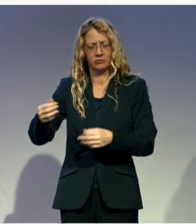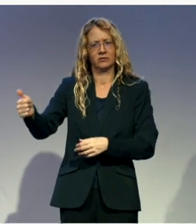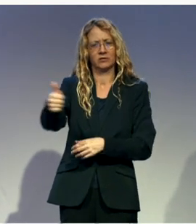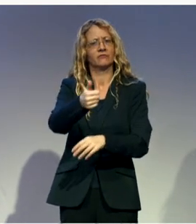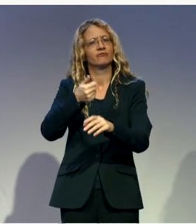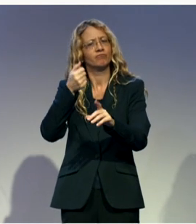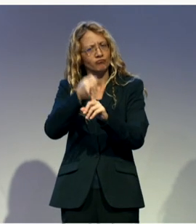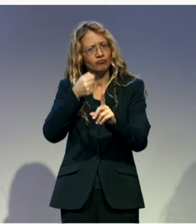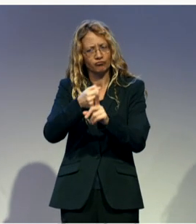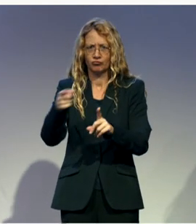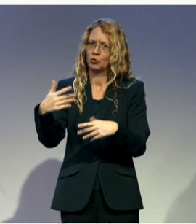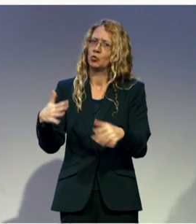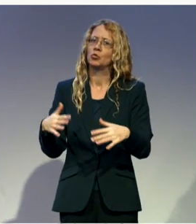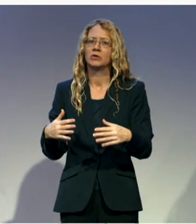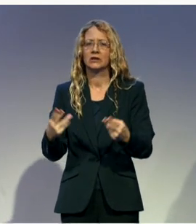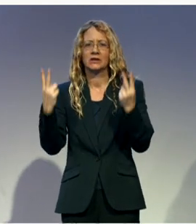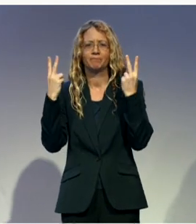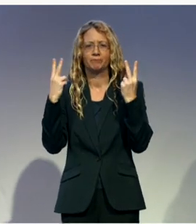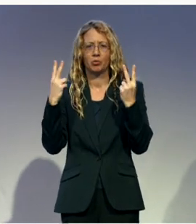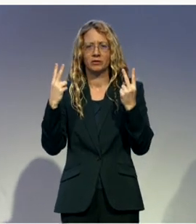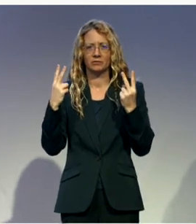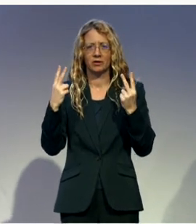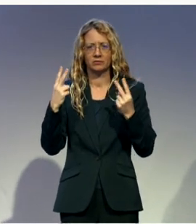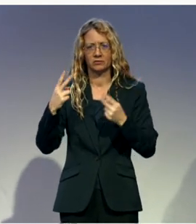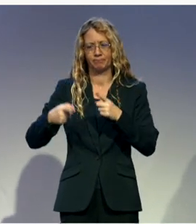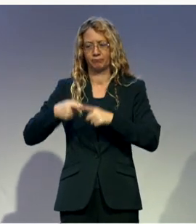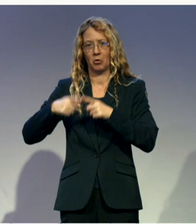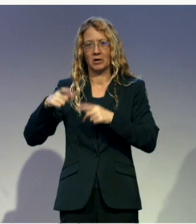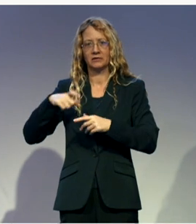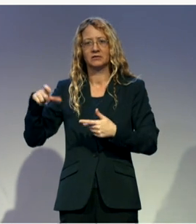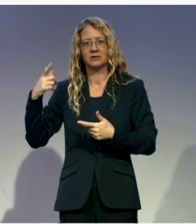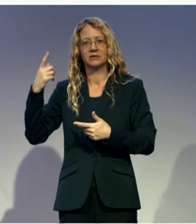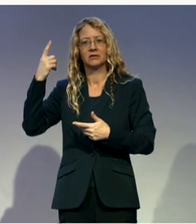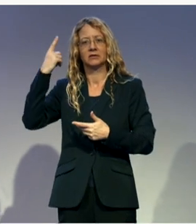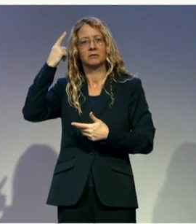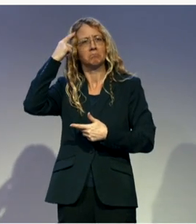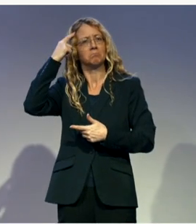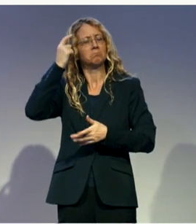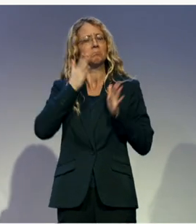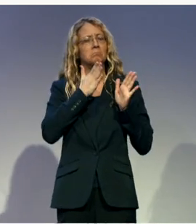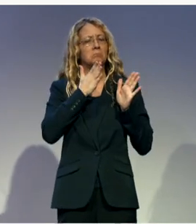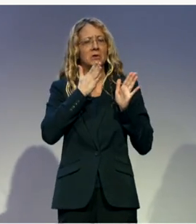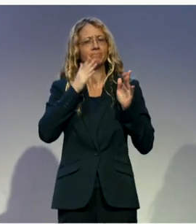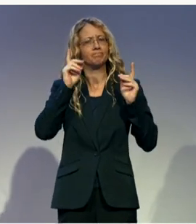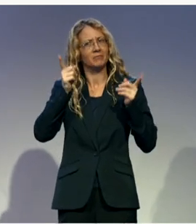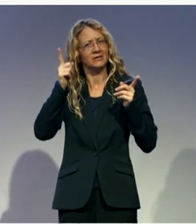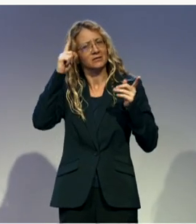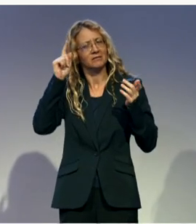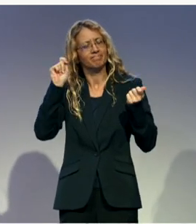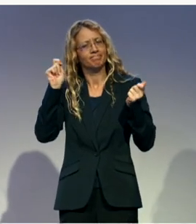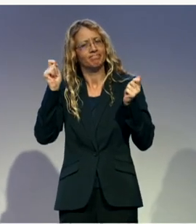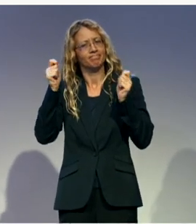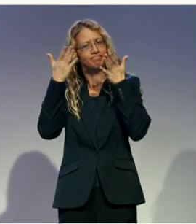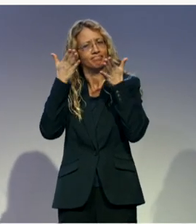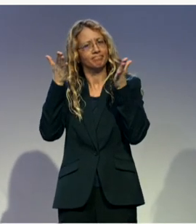mindset of the people at the political parties will be changed gradually. And that has to be ensured through the implementation of